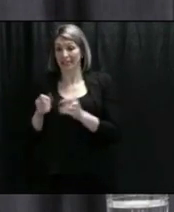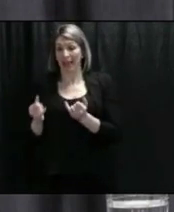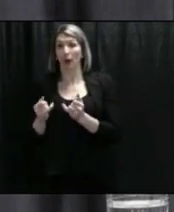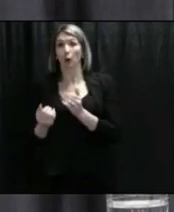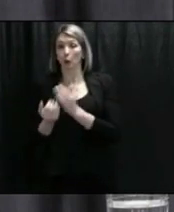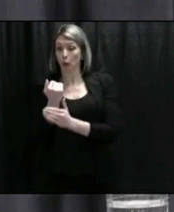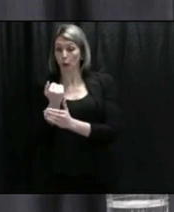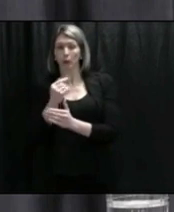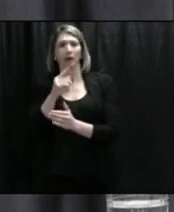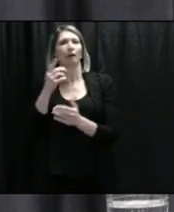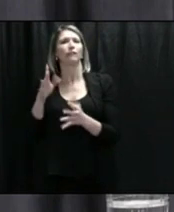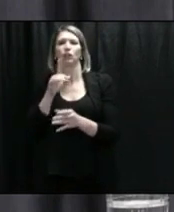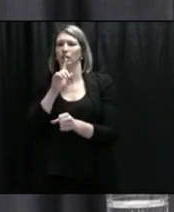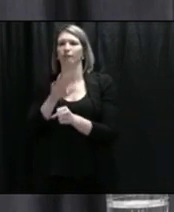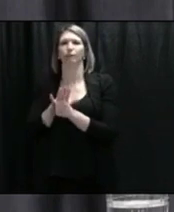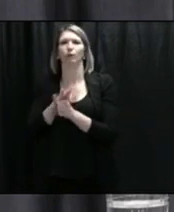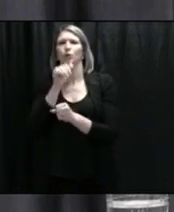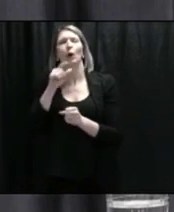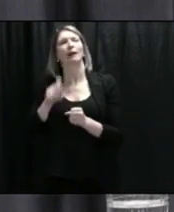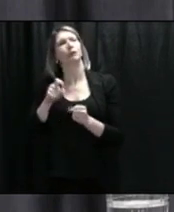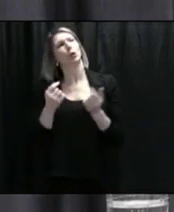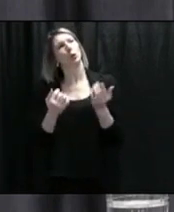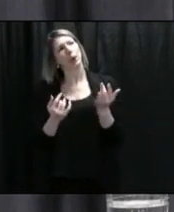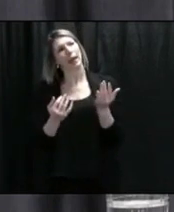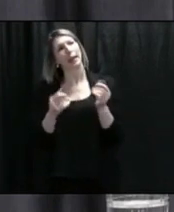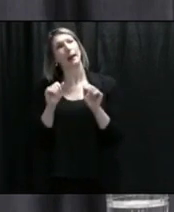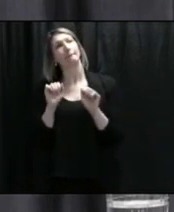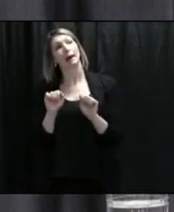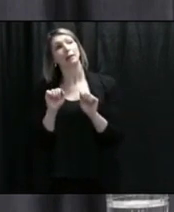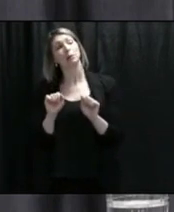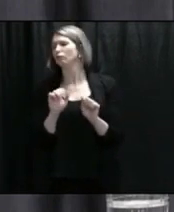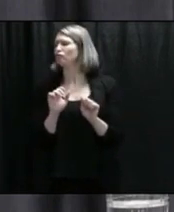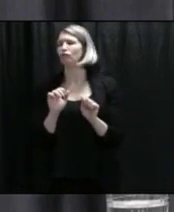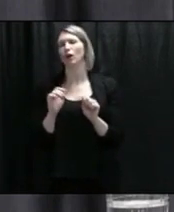now is a confirmed positive or a confirmed negative?